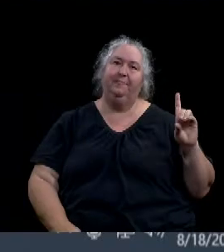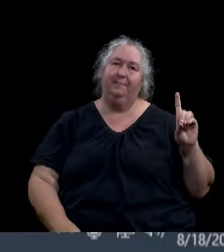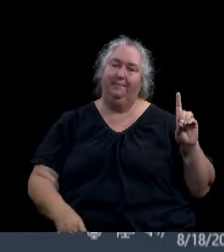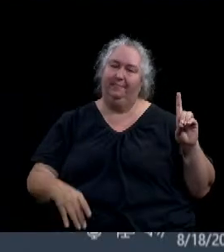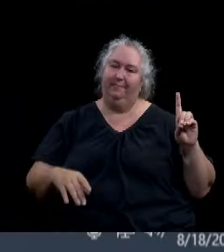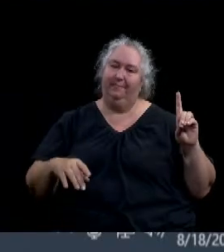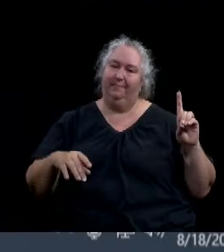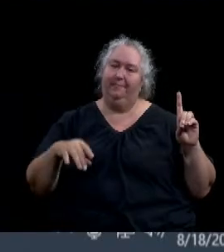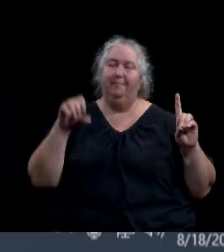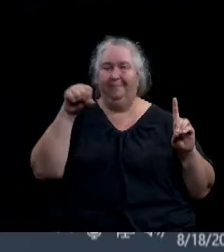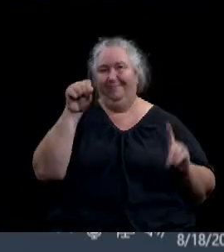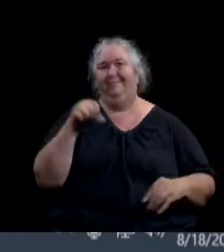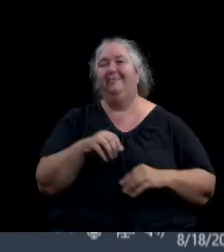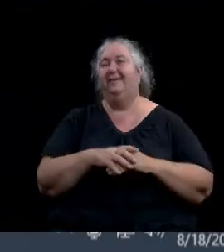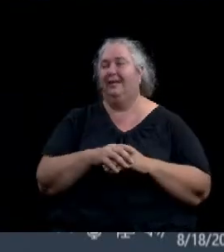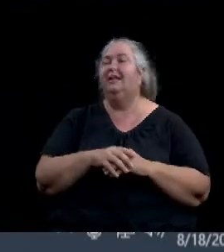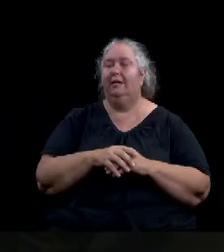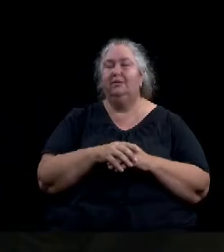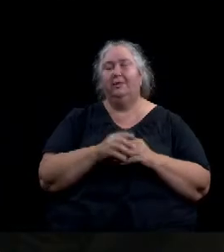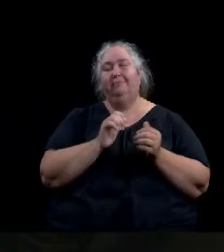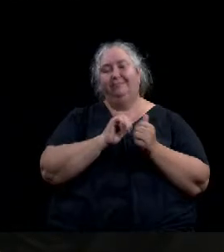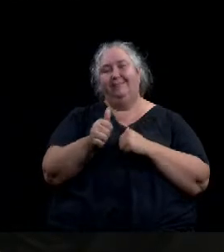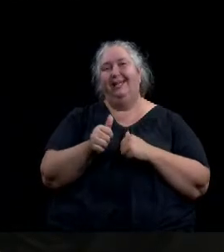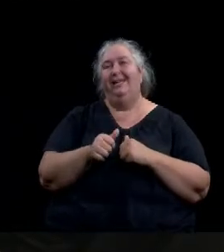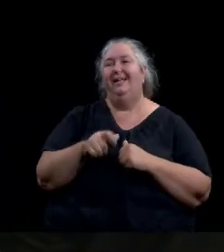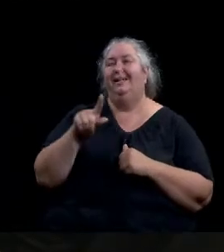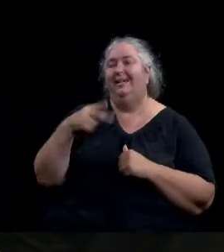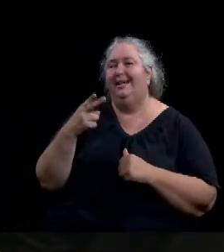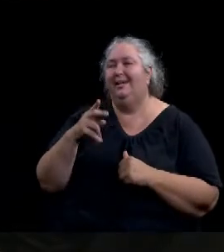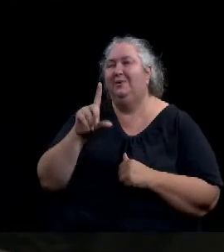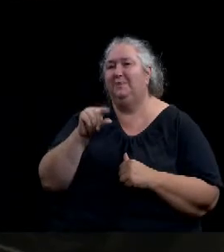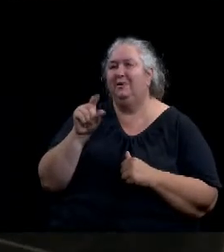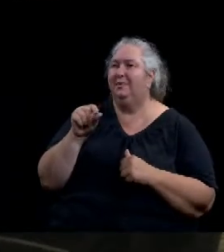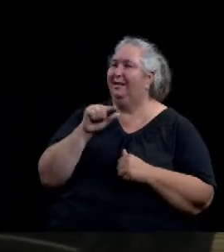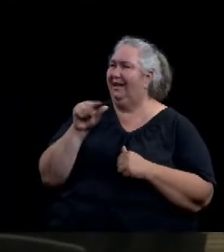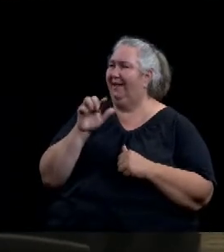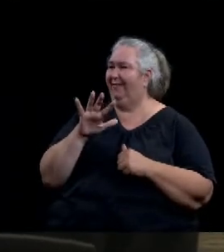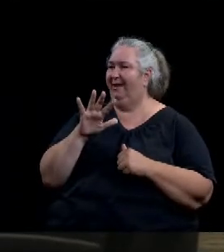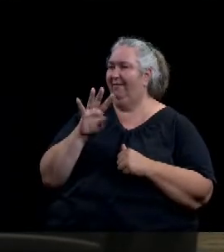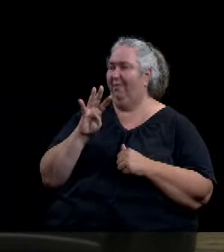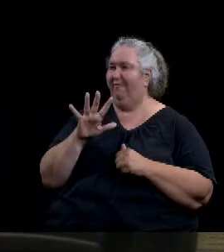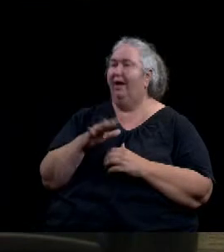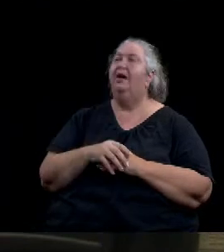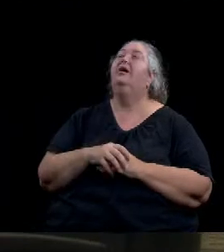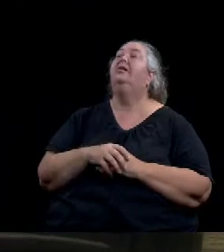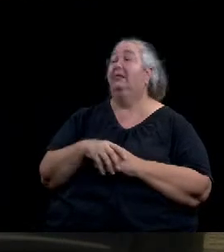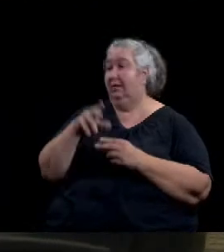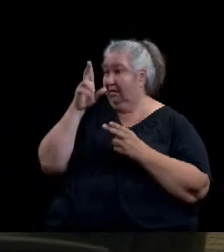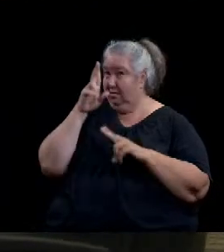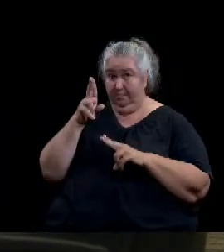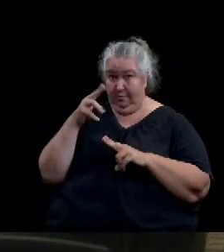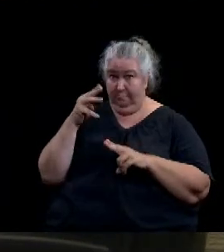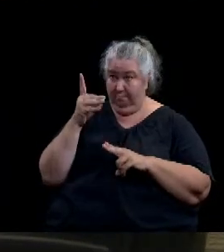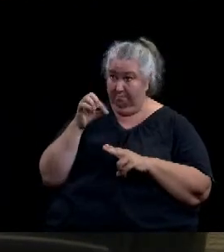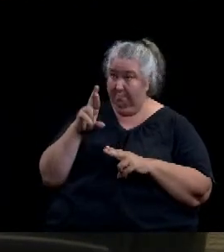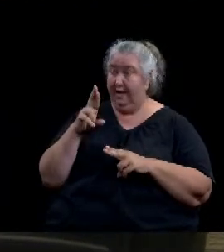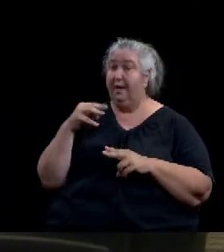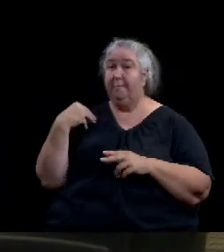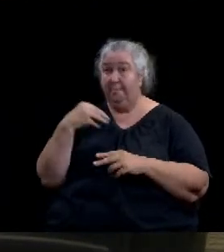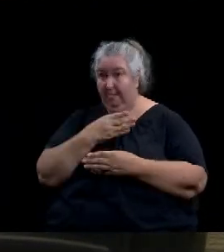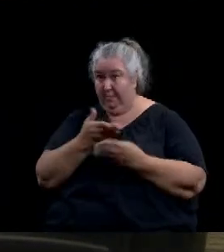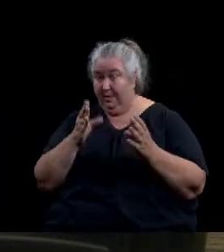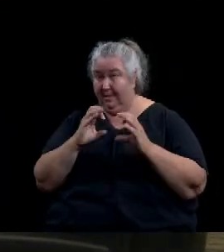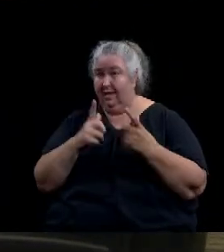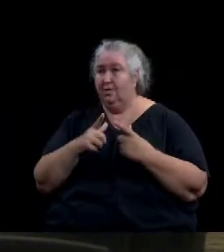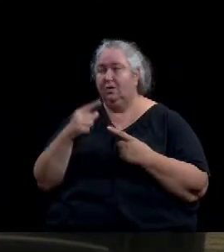Public hearing 2020-545. Honorable Mayor, members of the council, this is a public hearing to consider an ordinance of the city of Waco, Texas providing that